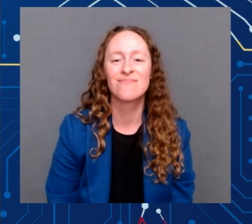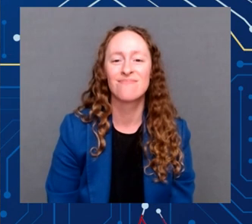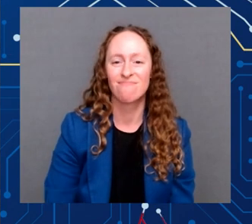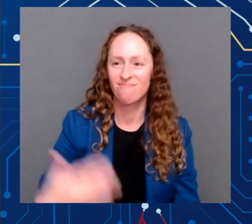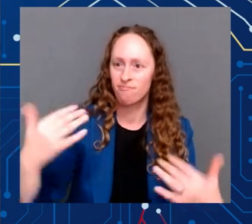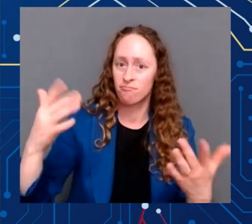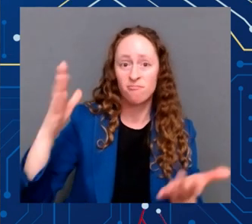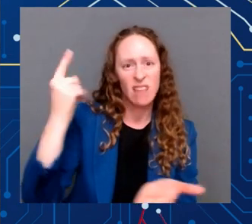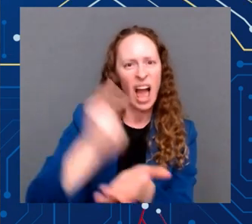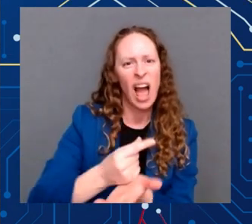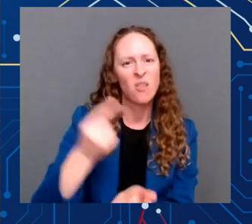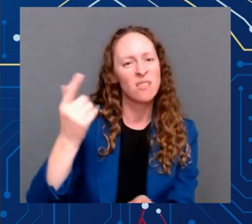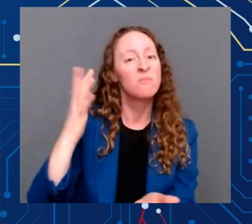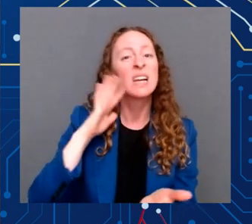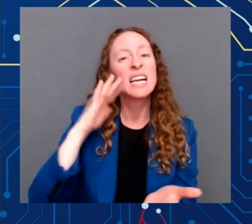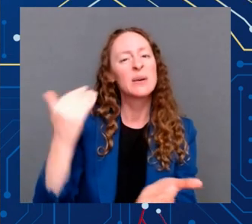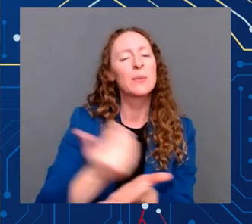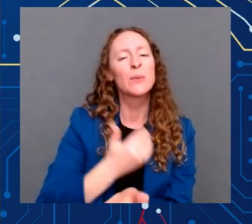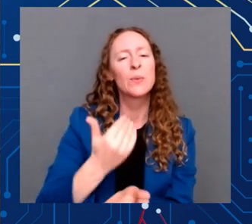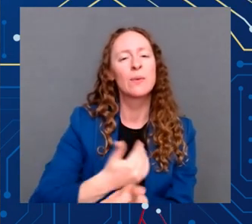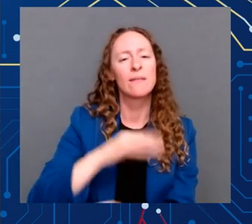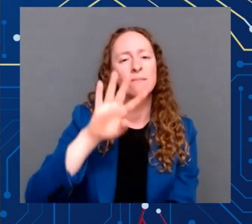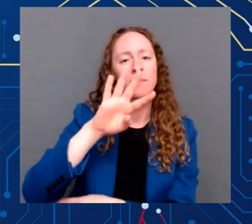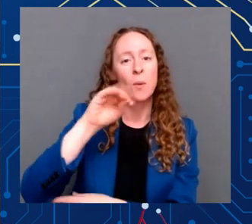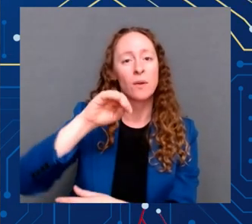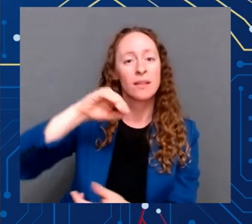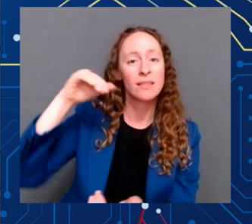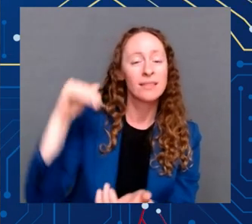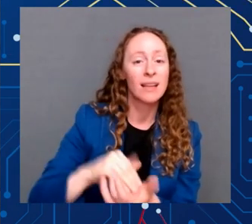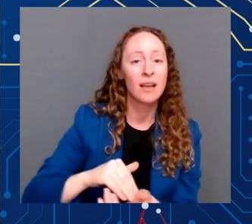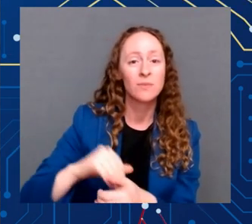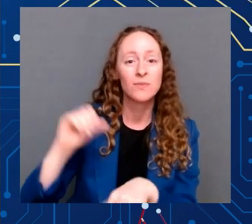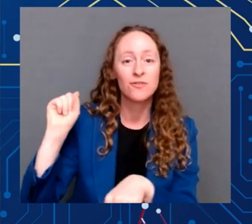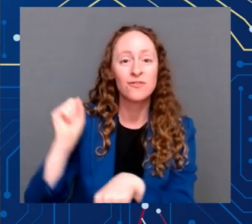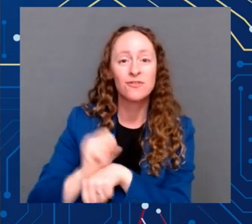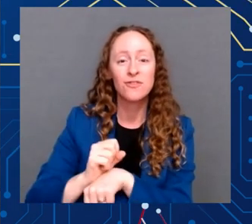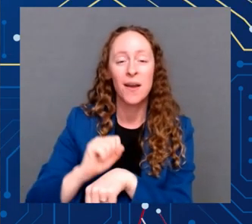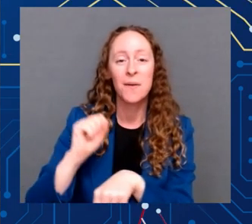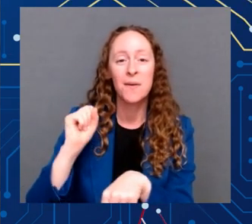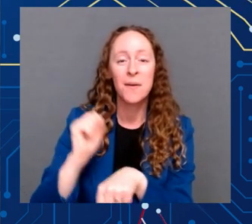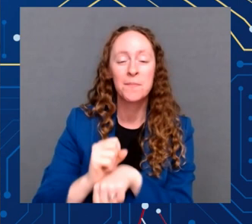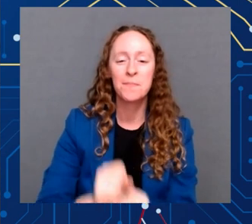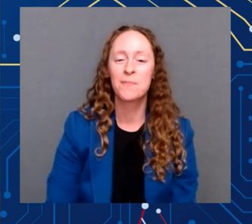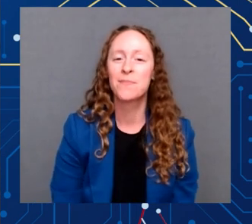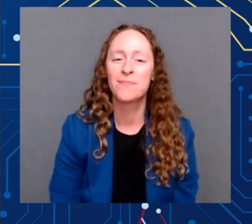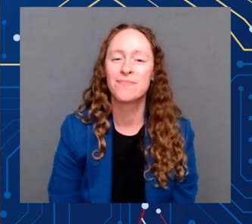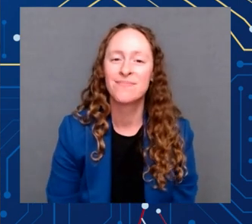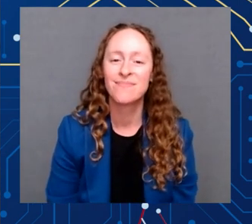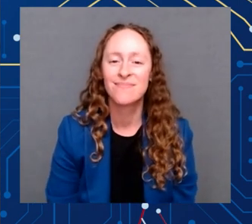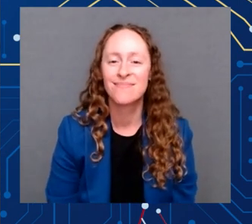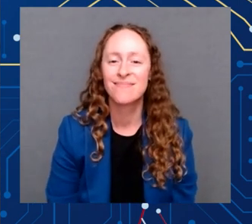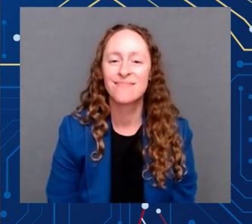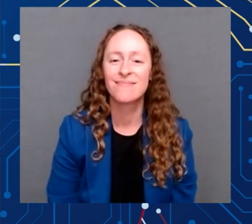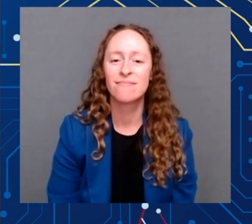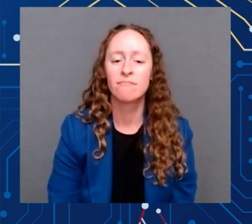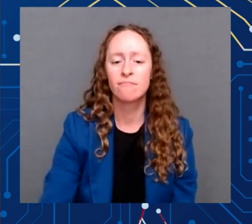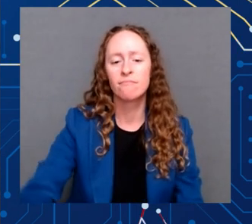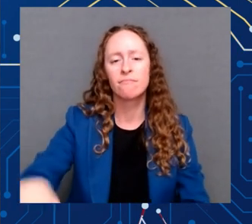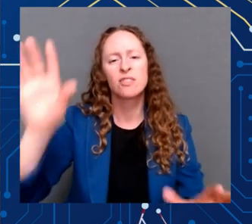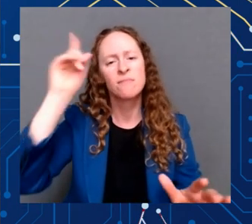share in memory chips by 500 percent. Two more American companies. I'm going to take another sip of water.